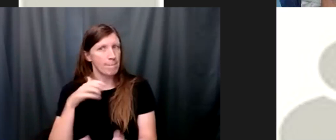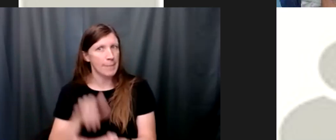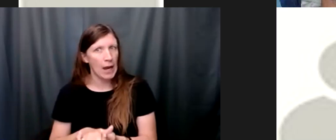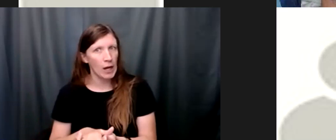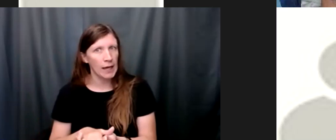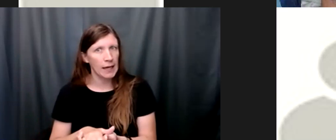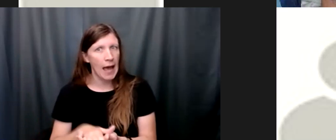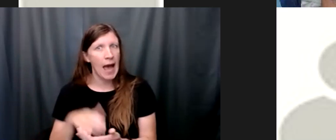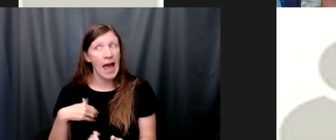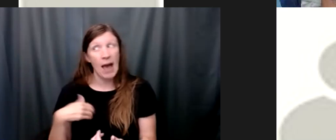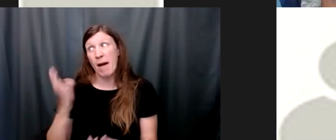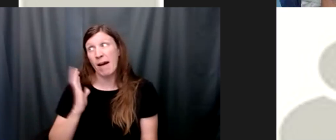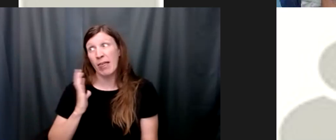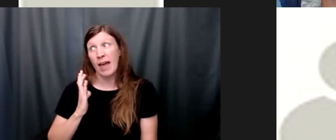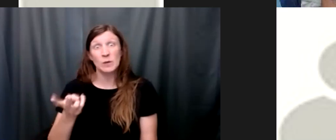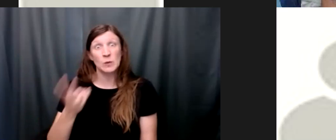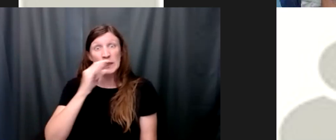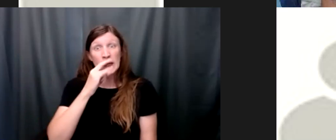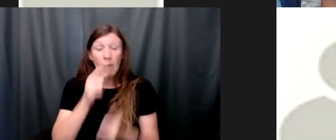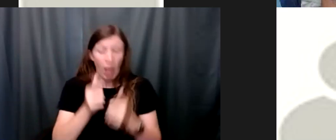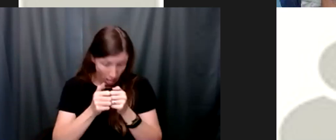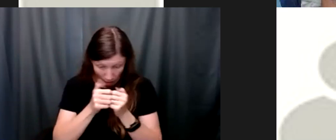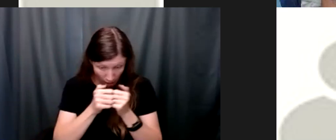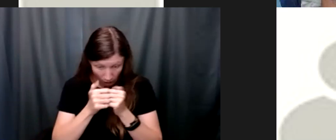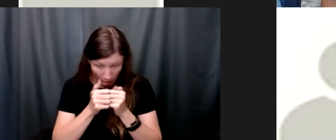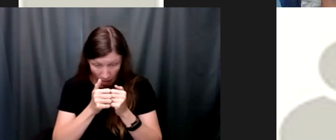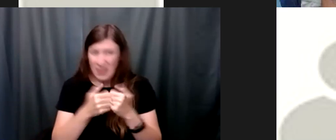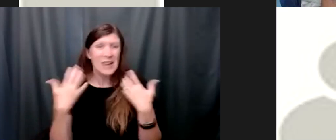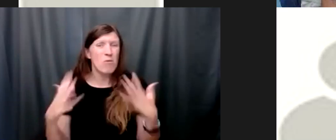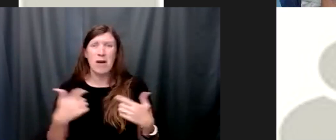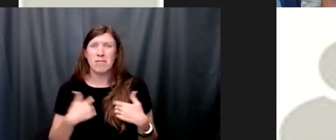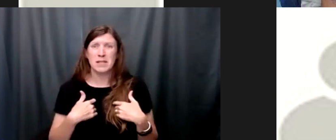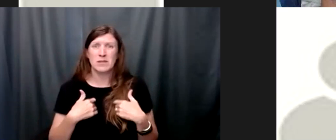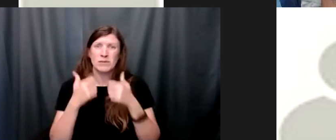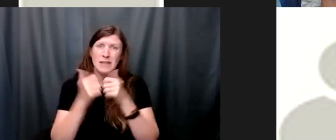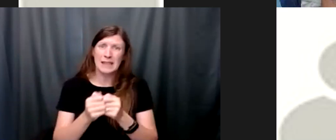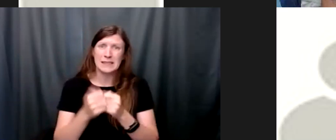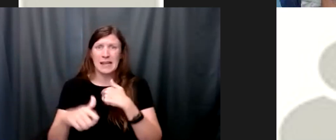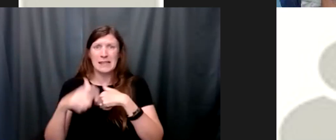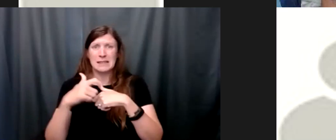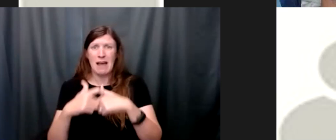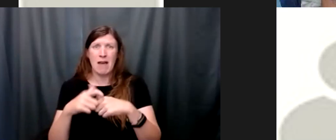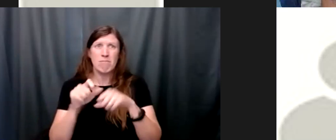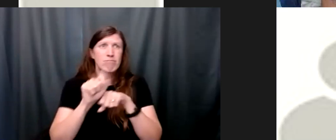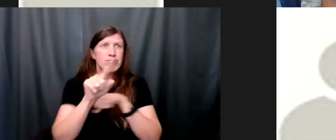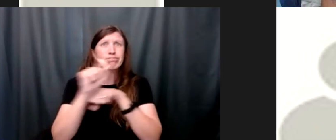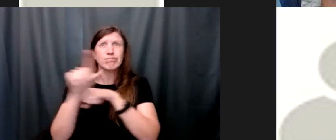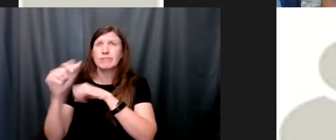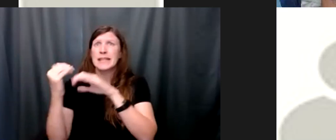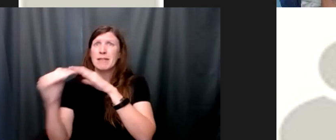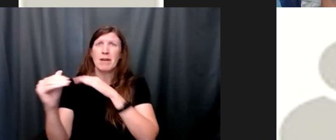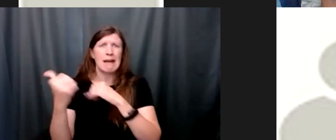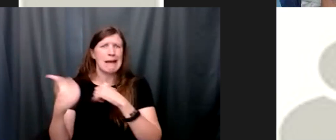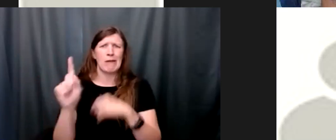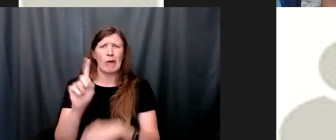at the time two little kids they didn't want me texting and emailing anytime anywhere in fact oftentimes they would